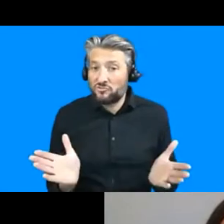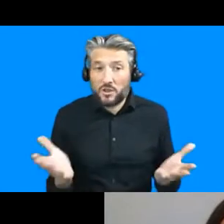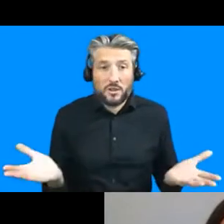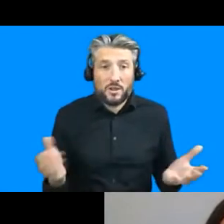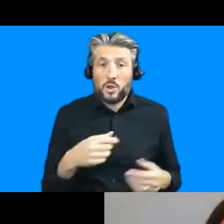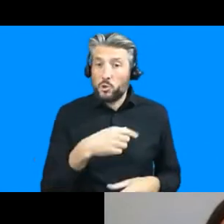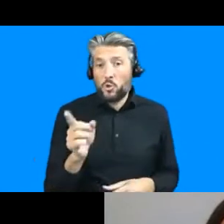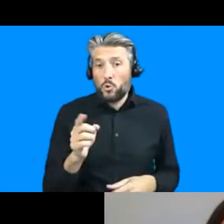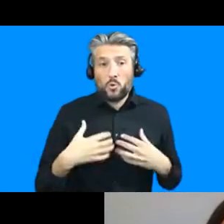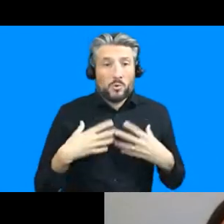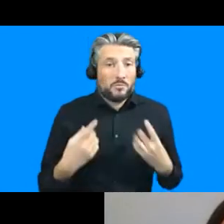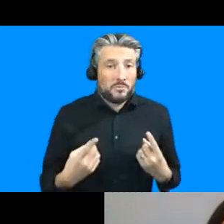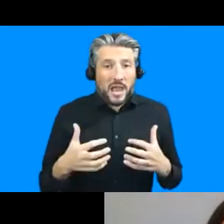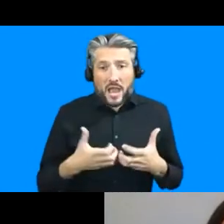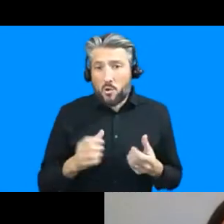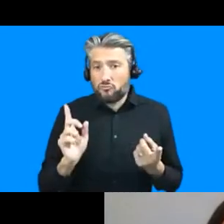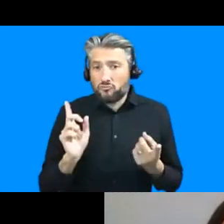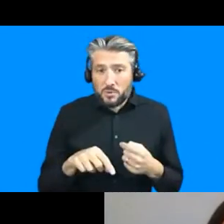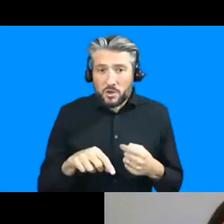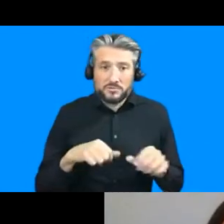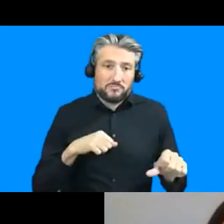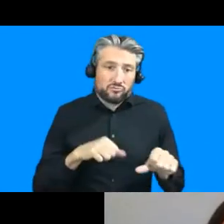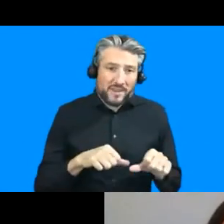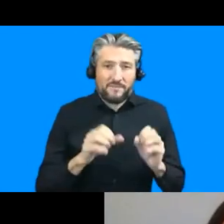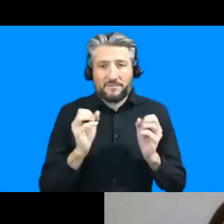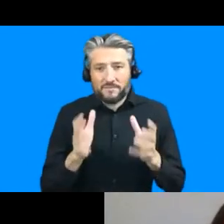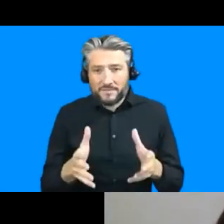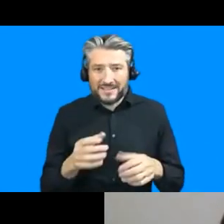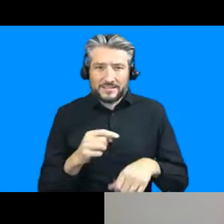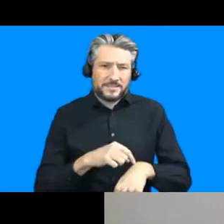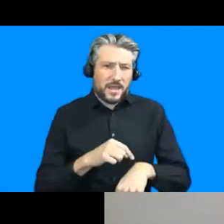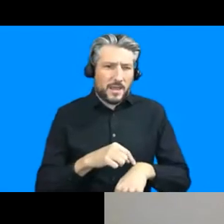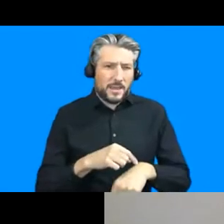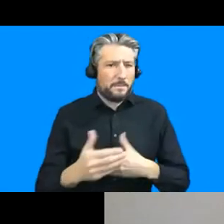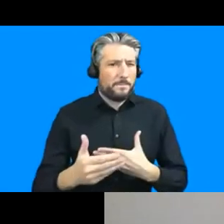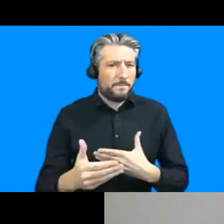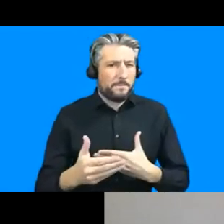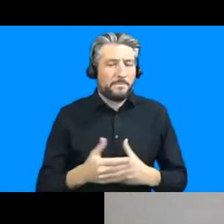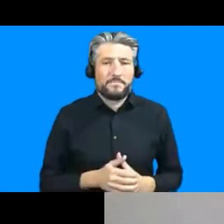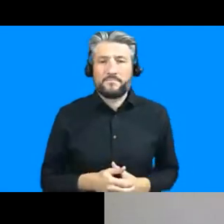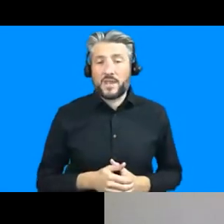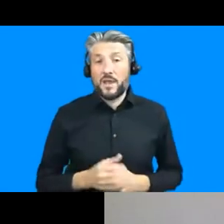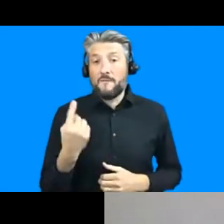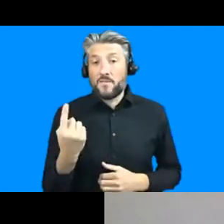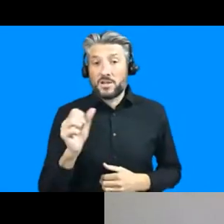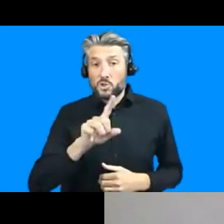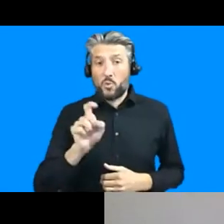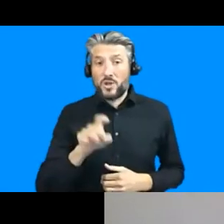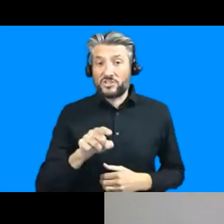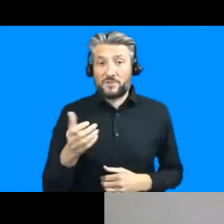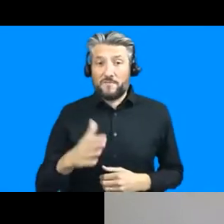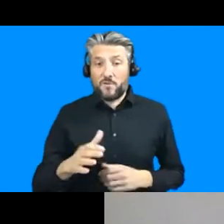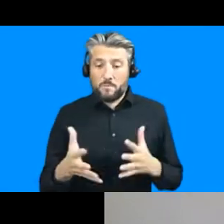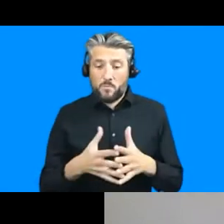things you really want to respond to and be be quite brief because we don't have so much time so the first one comes from wasi el